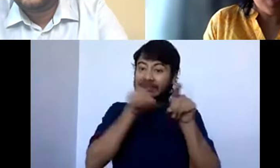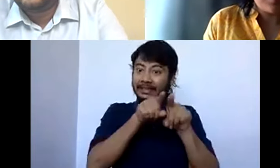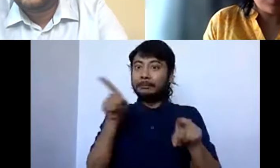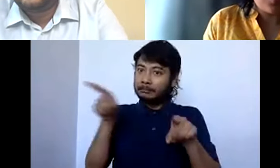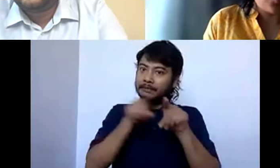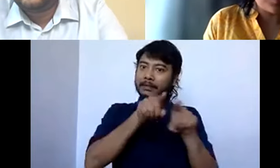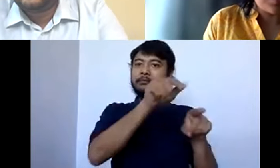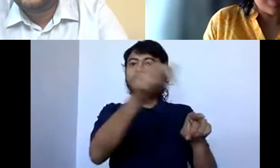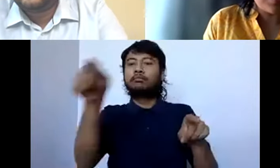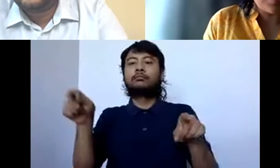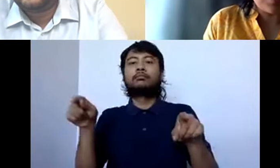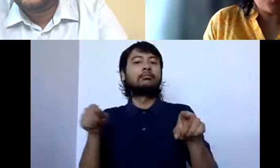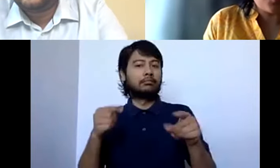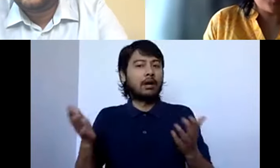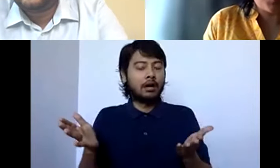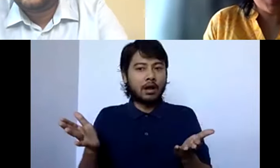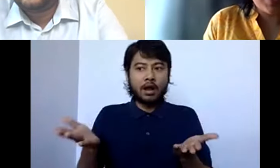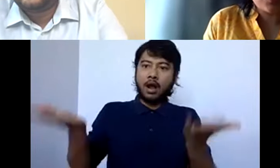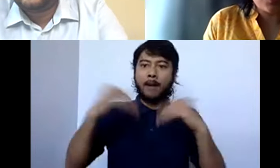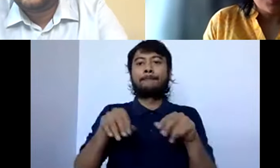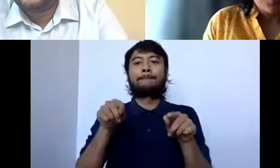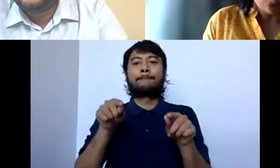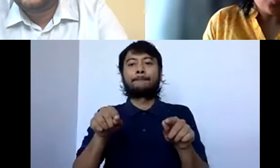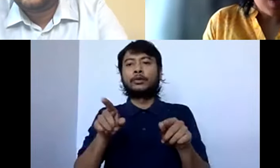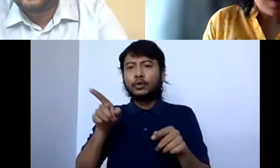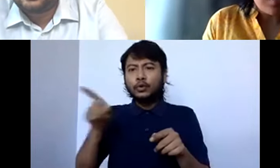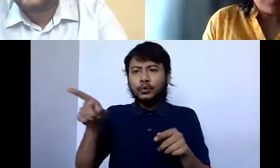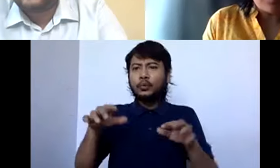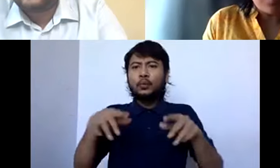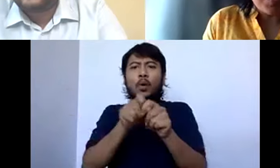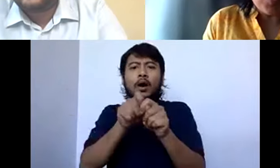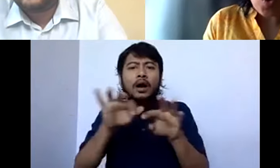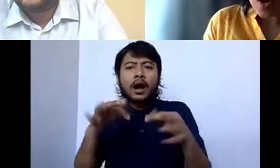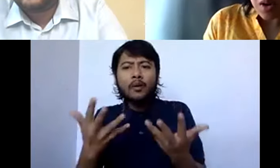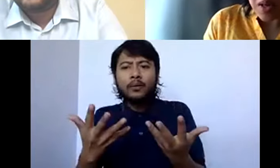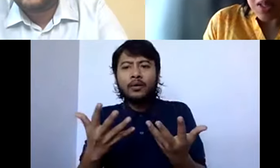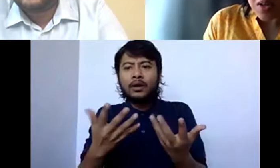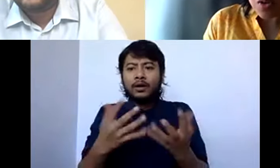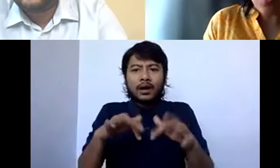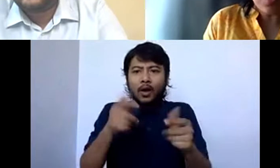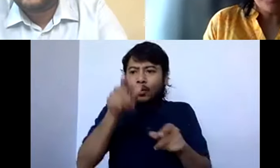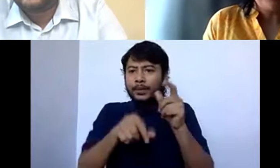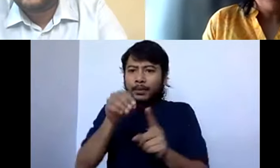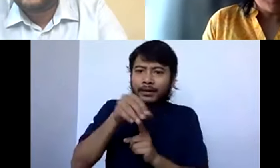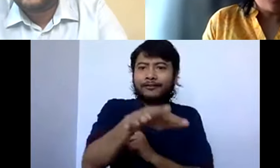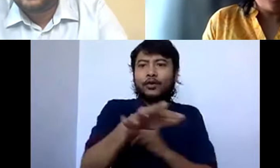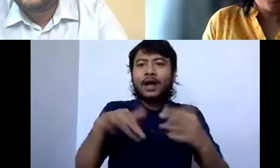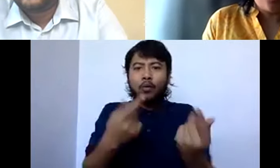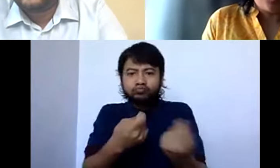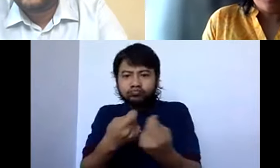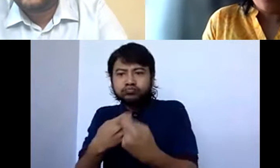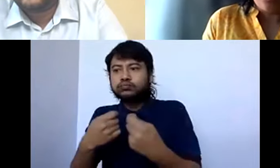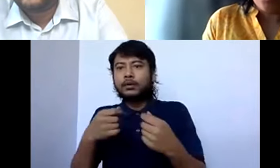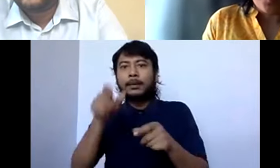how do you, you know, what are the strategies that you apply to engage youth and other people who are not listening to youth? And